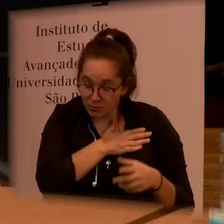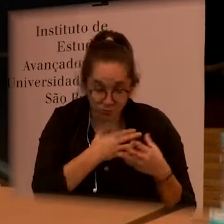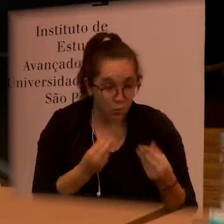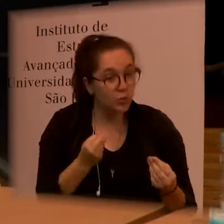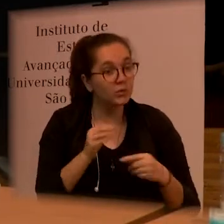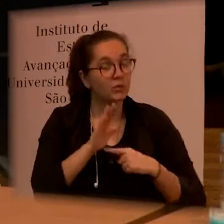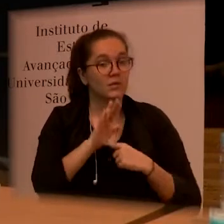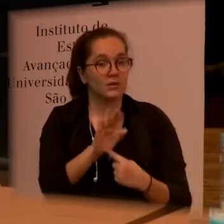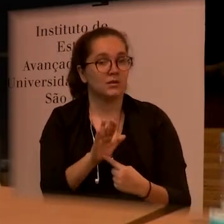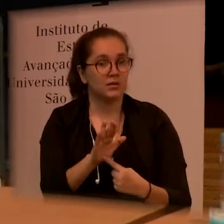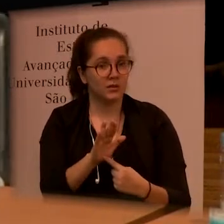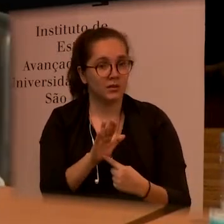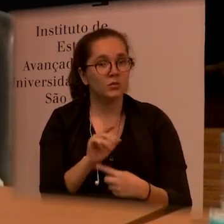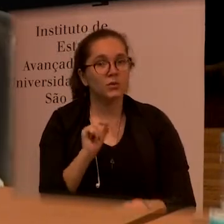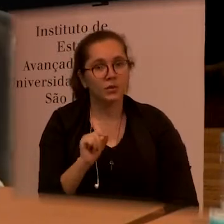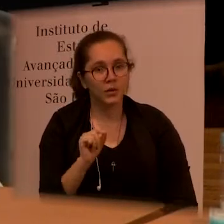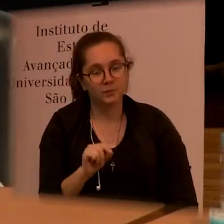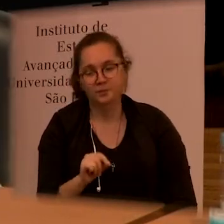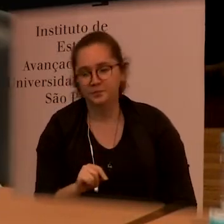presentation was the following